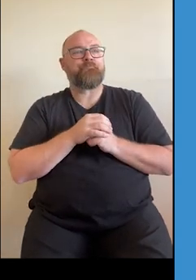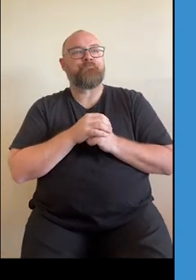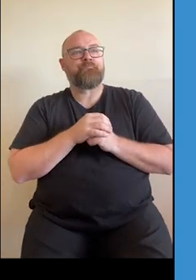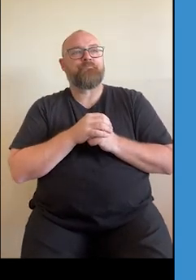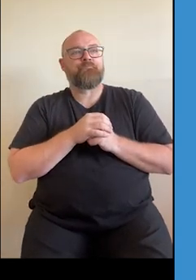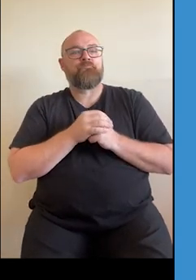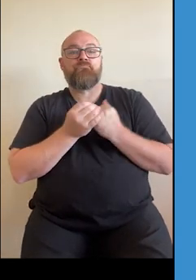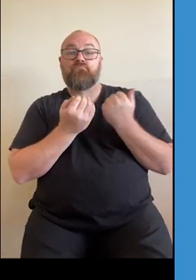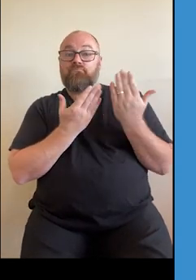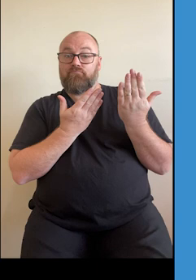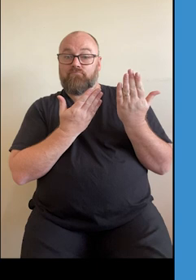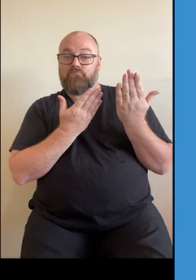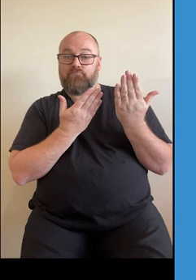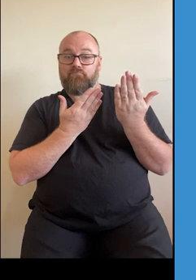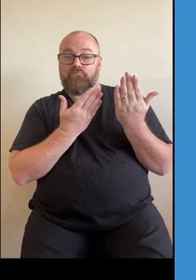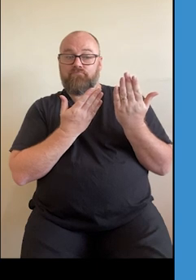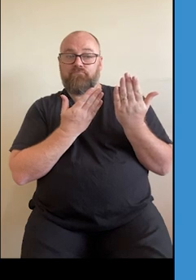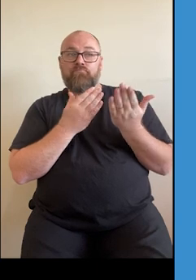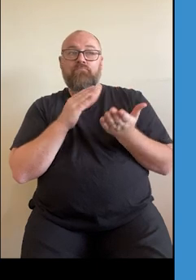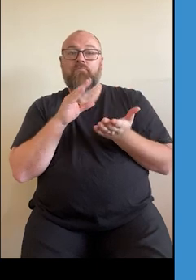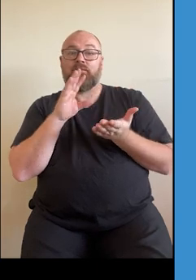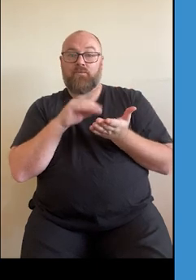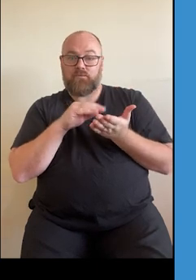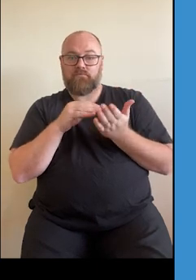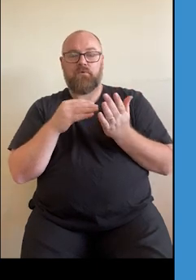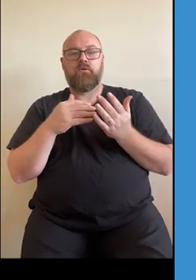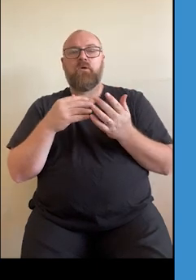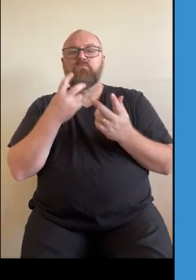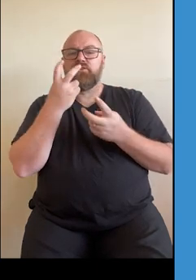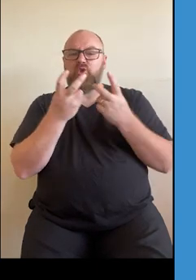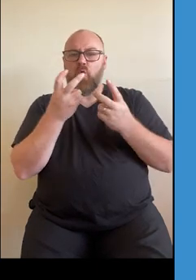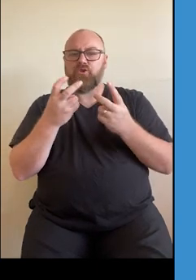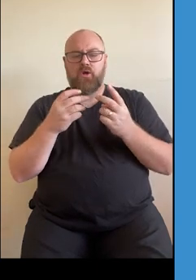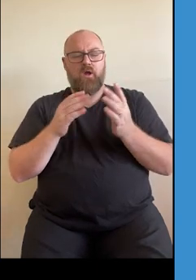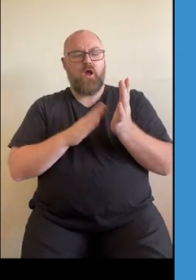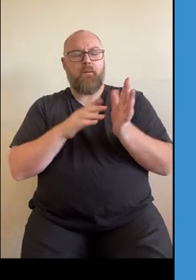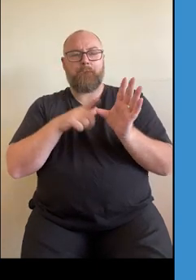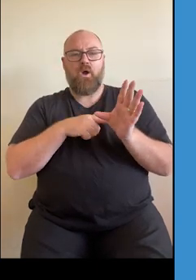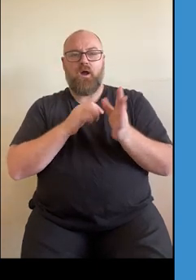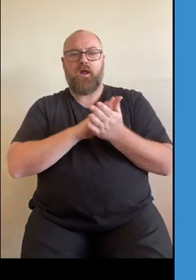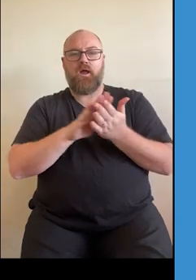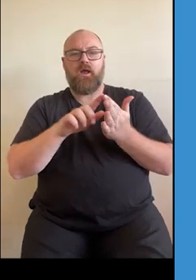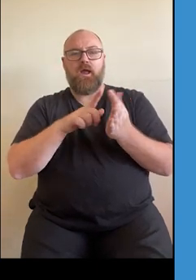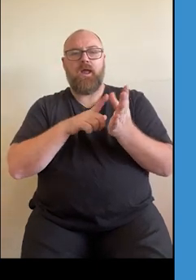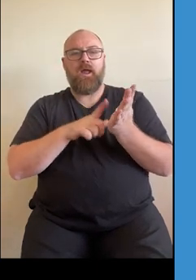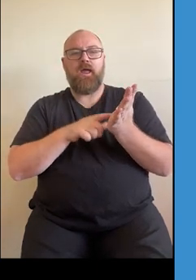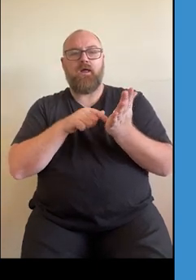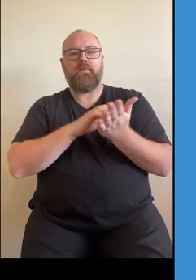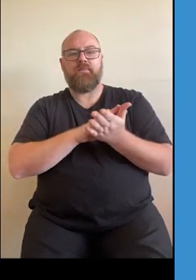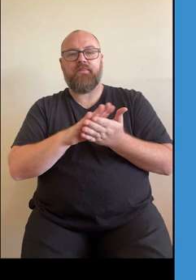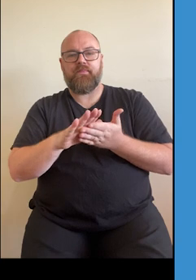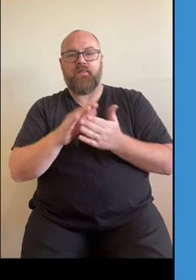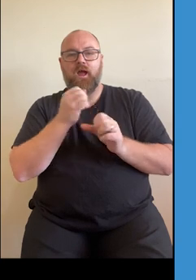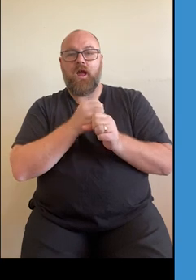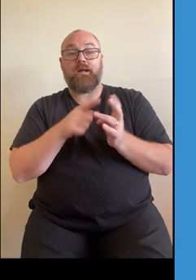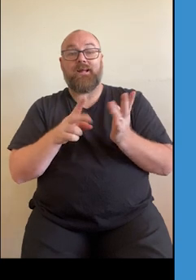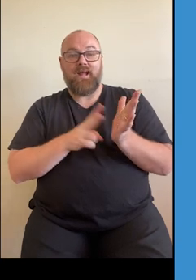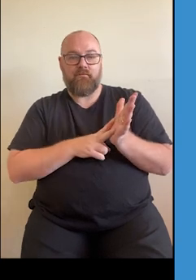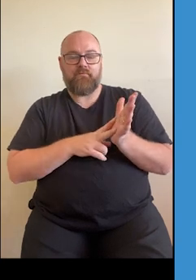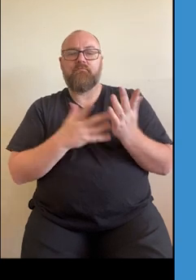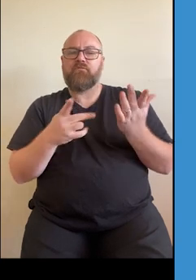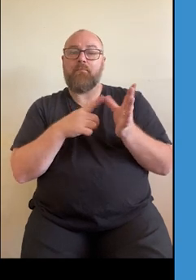you can search My Health Gov and download it from the App Store or Google Play.